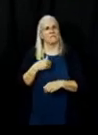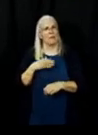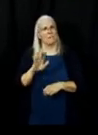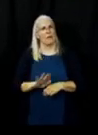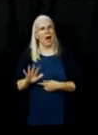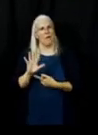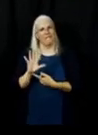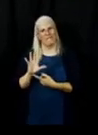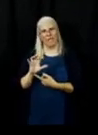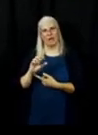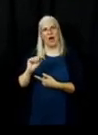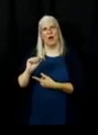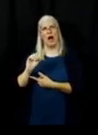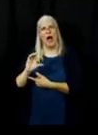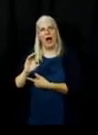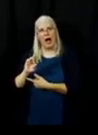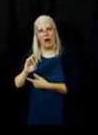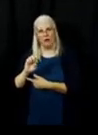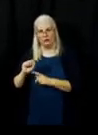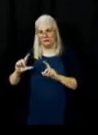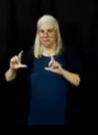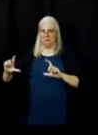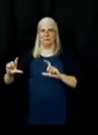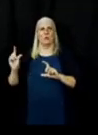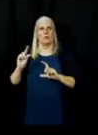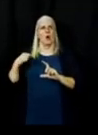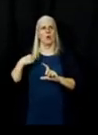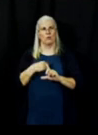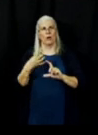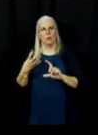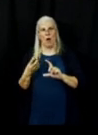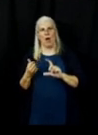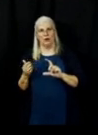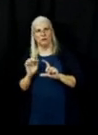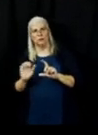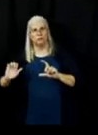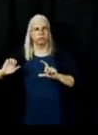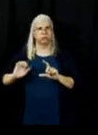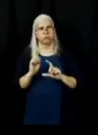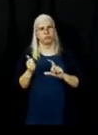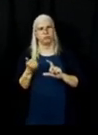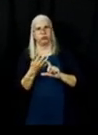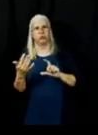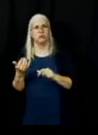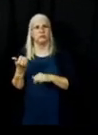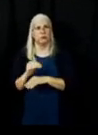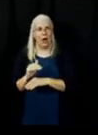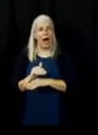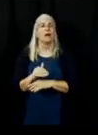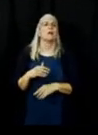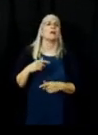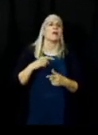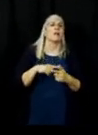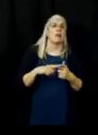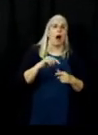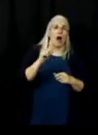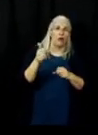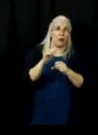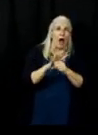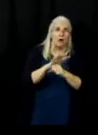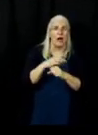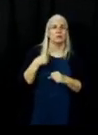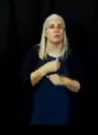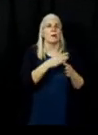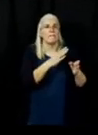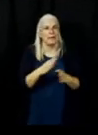perimeter that we plan on burning tonight two other areas that we also have intention of burning is the slope facing